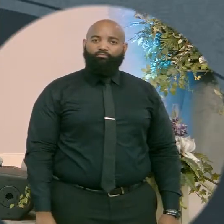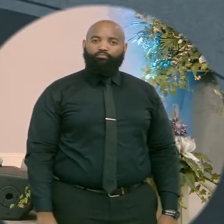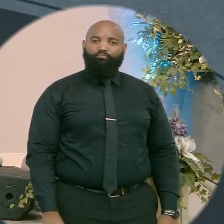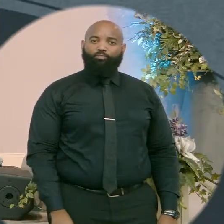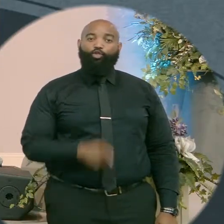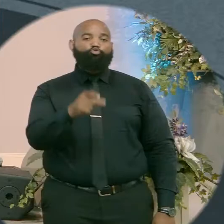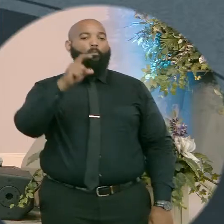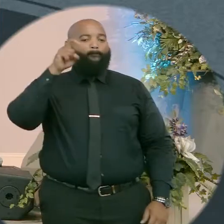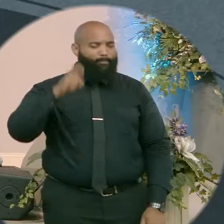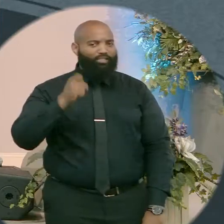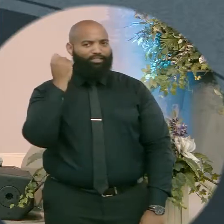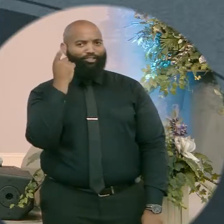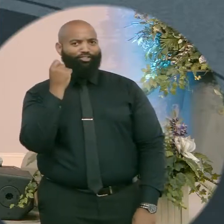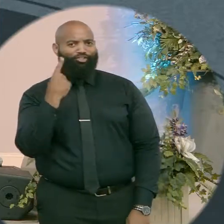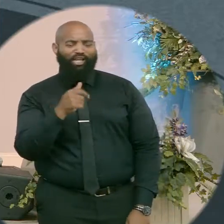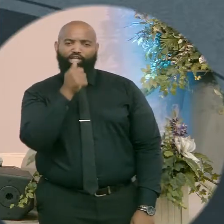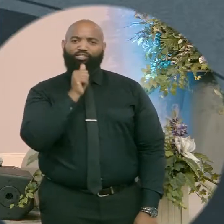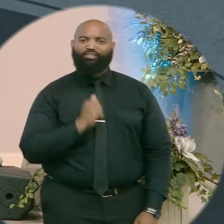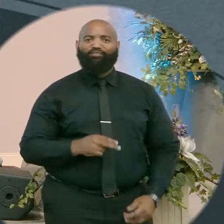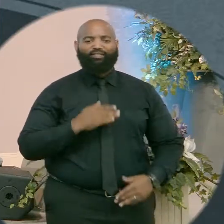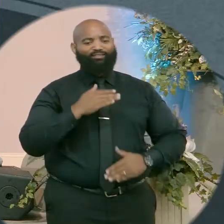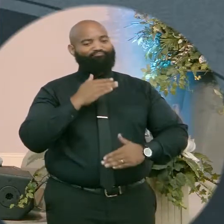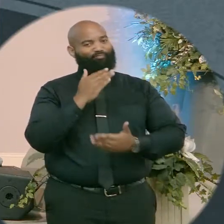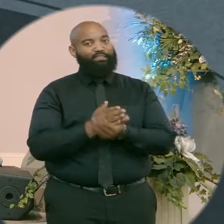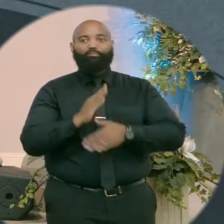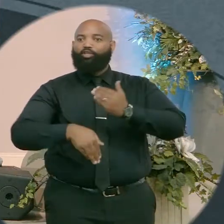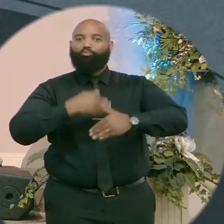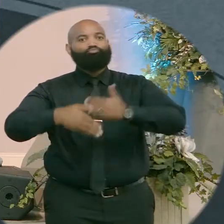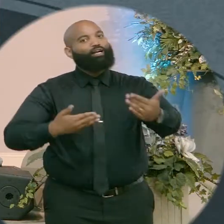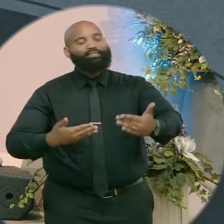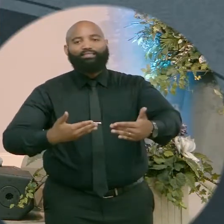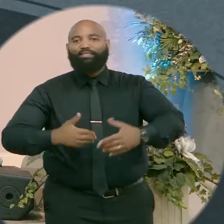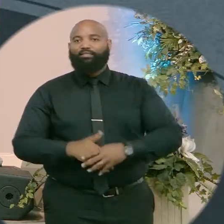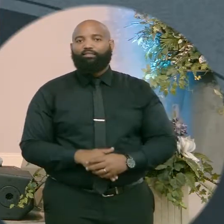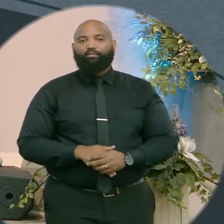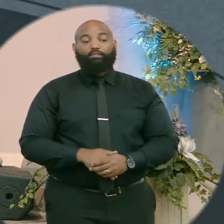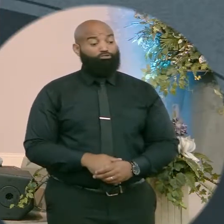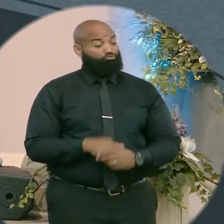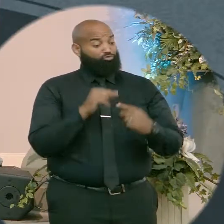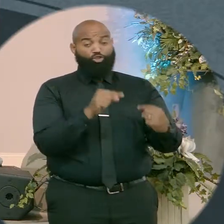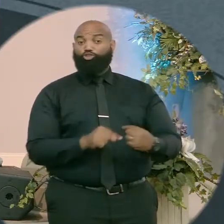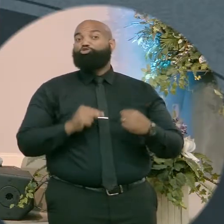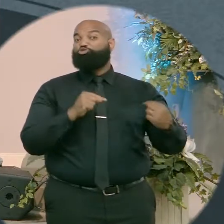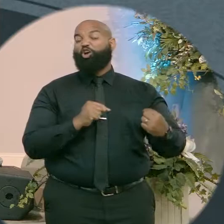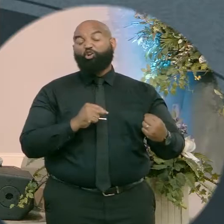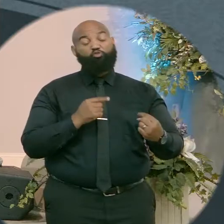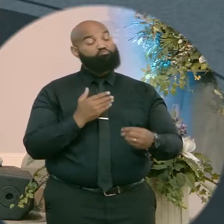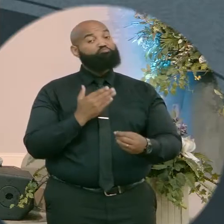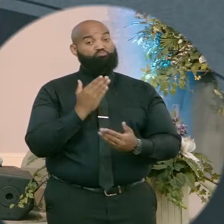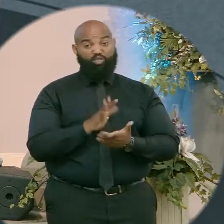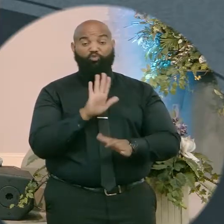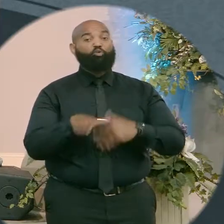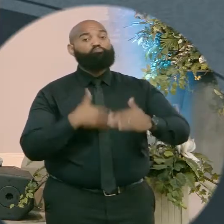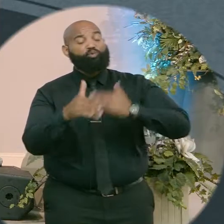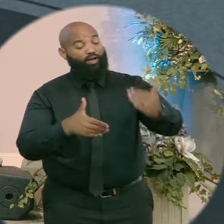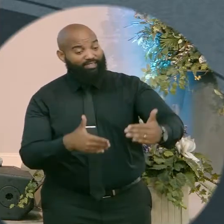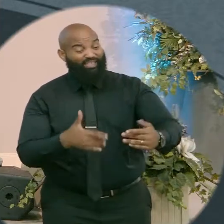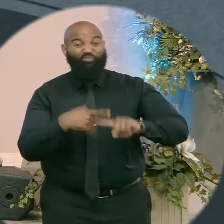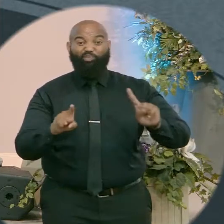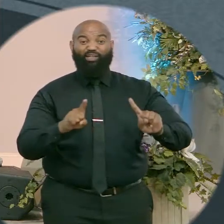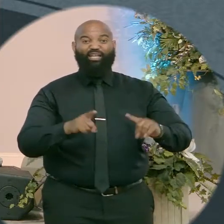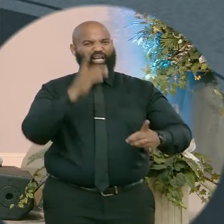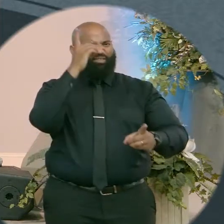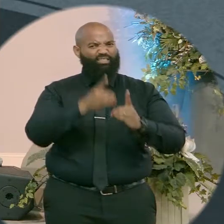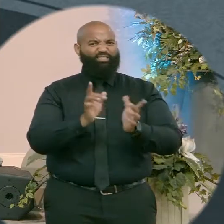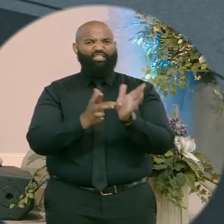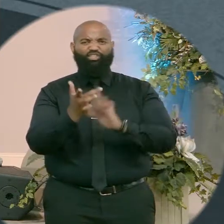You got to know that suffering is part of the process. Wilderness is part of the process. But you got to make up your